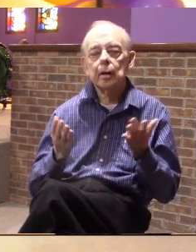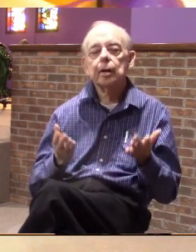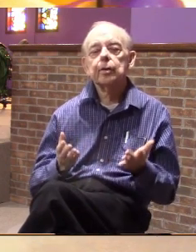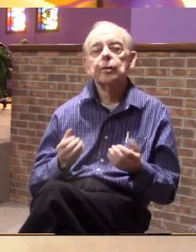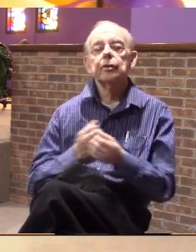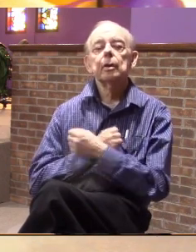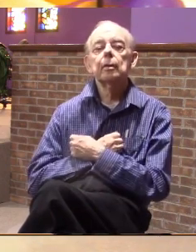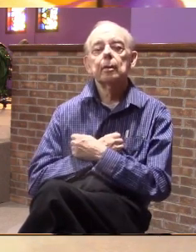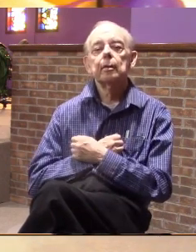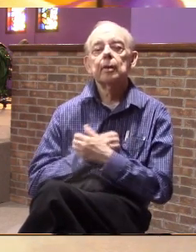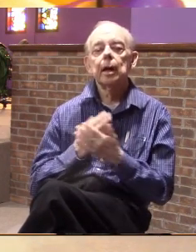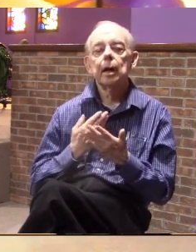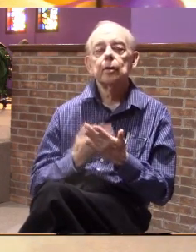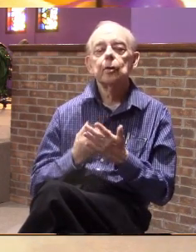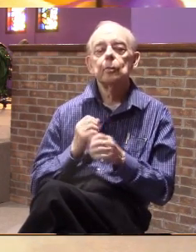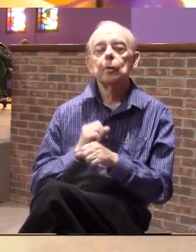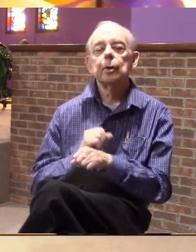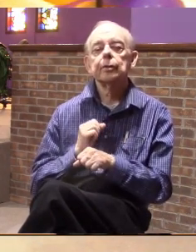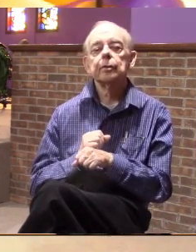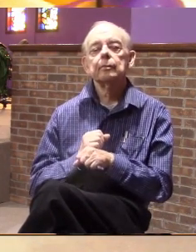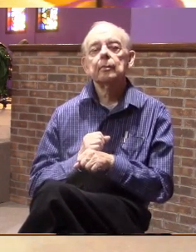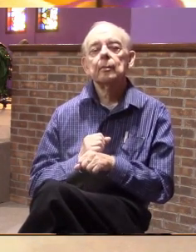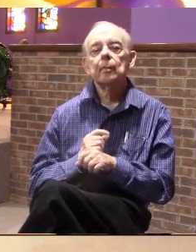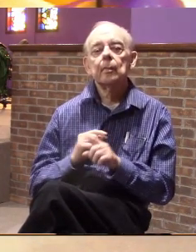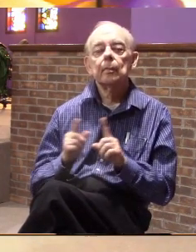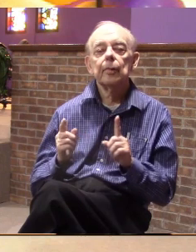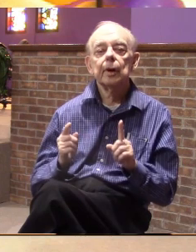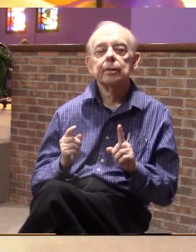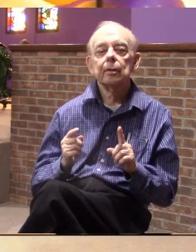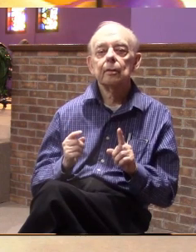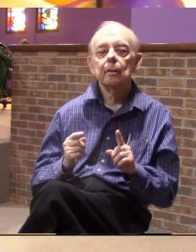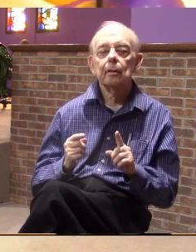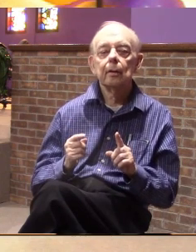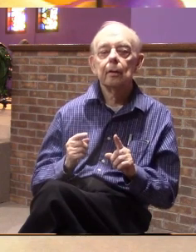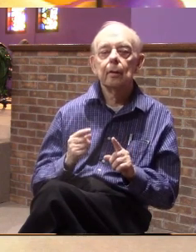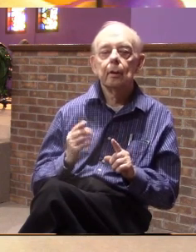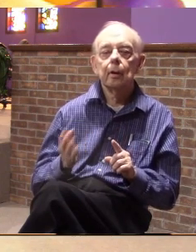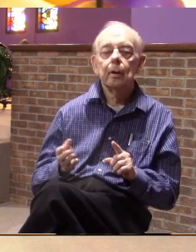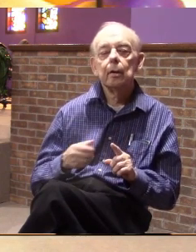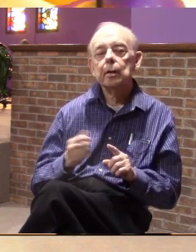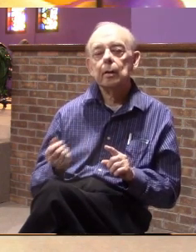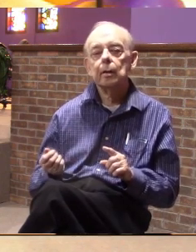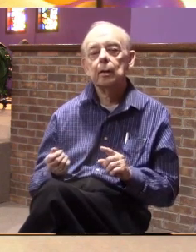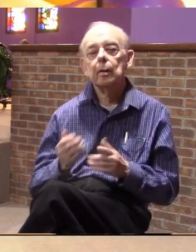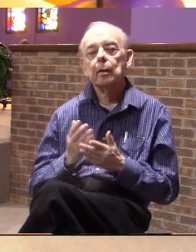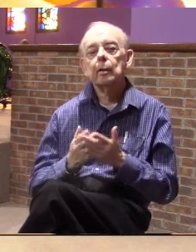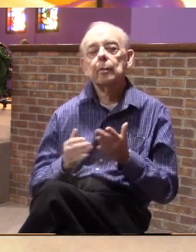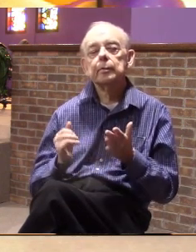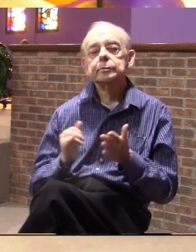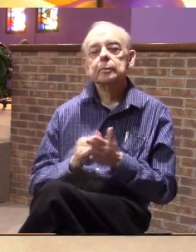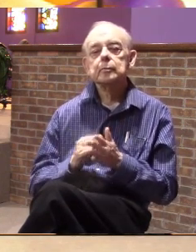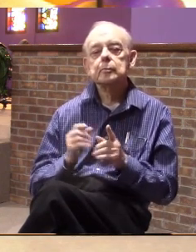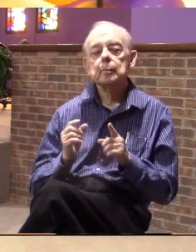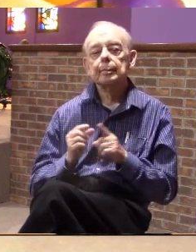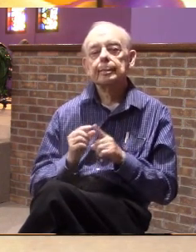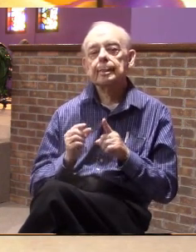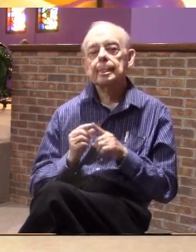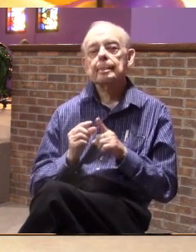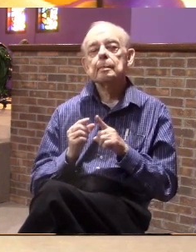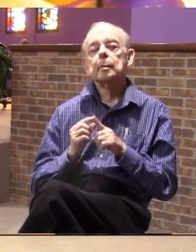and good works but there's another part of this word